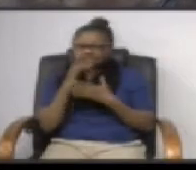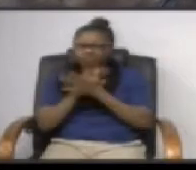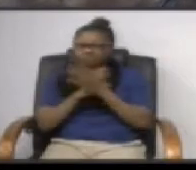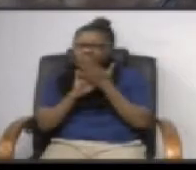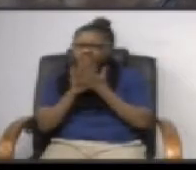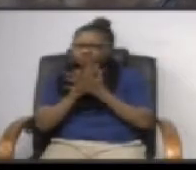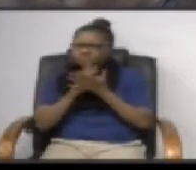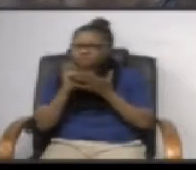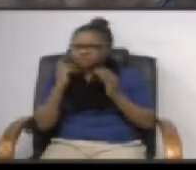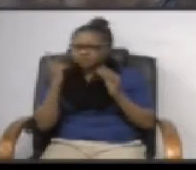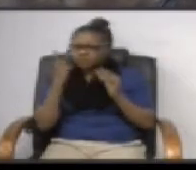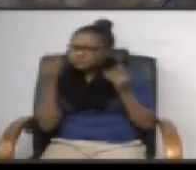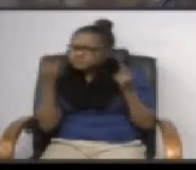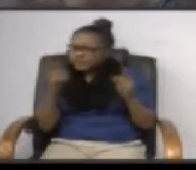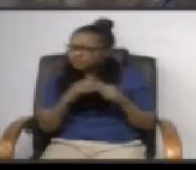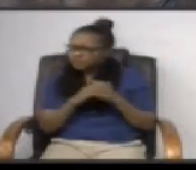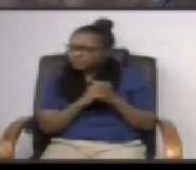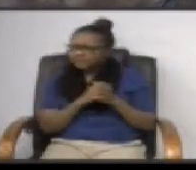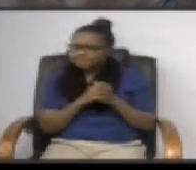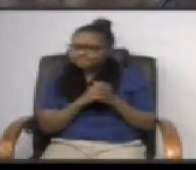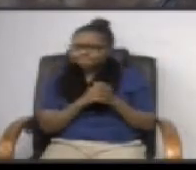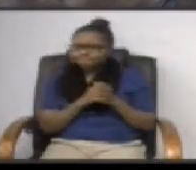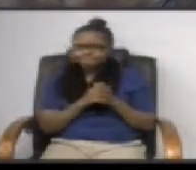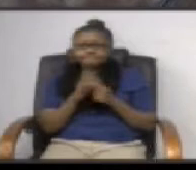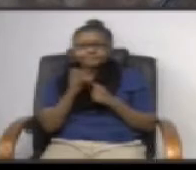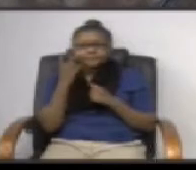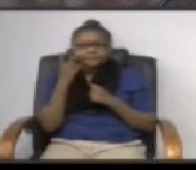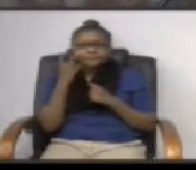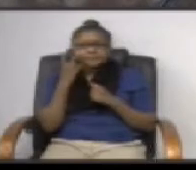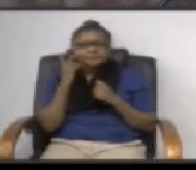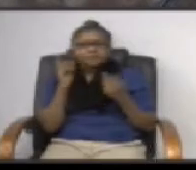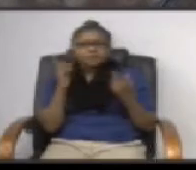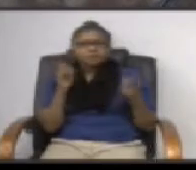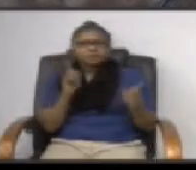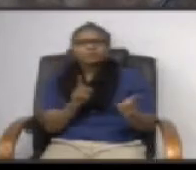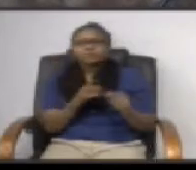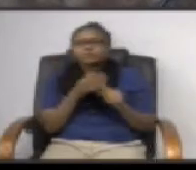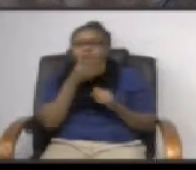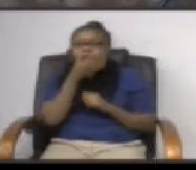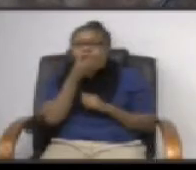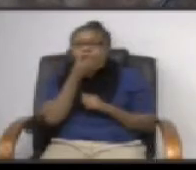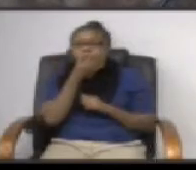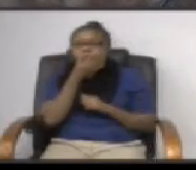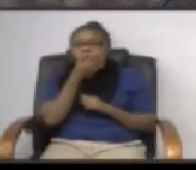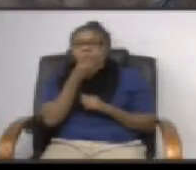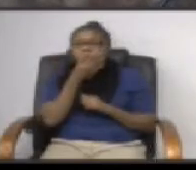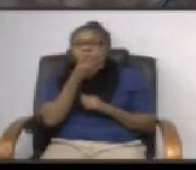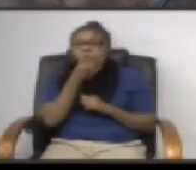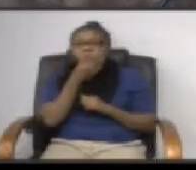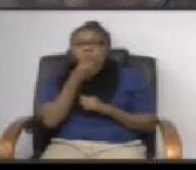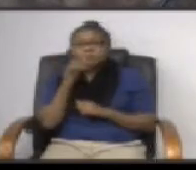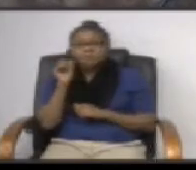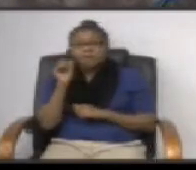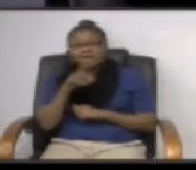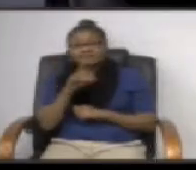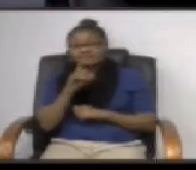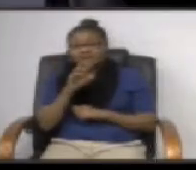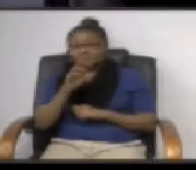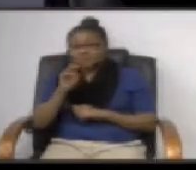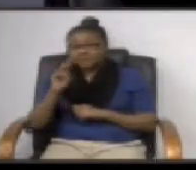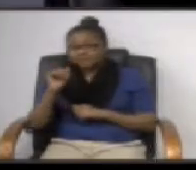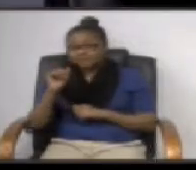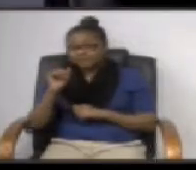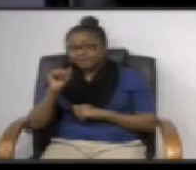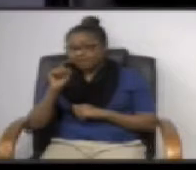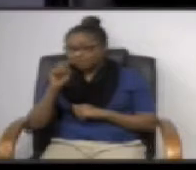think that we should be able to look at the agreement in fact what happened was they voted you asked dr maxwell to go back and take a new because